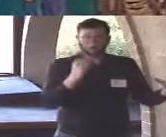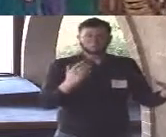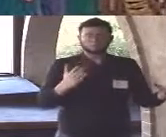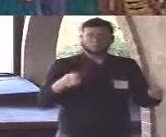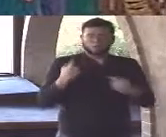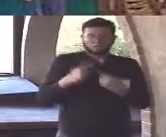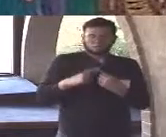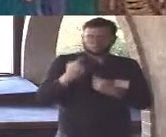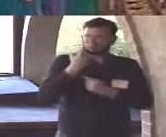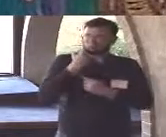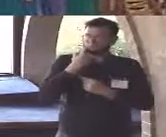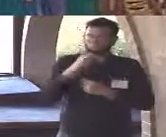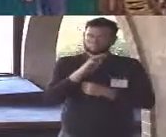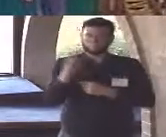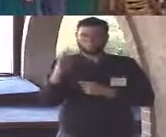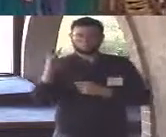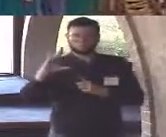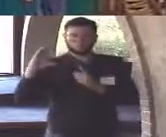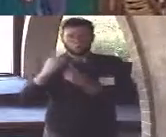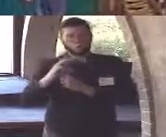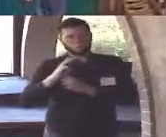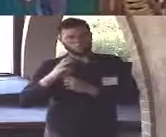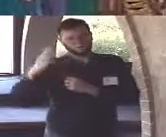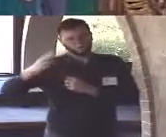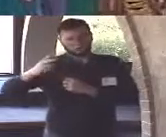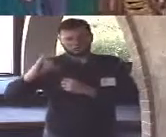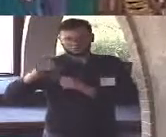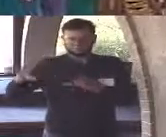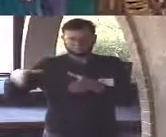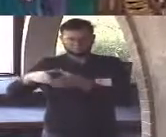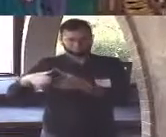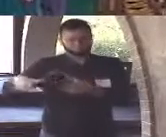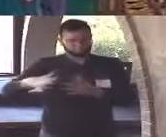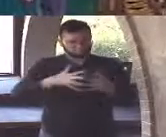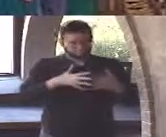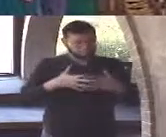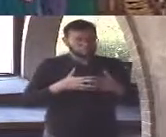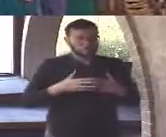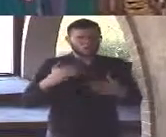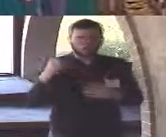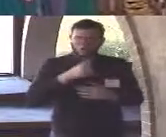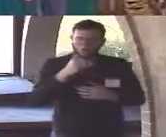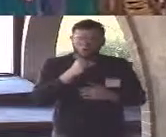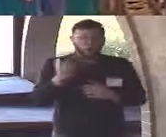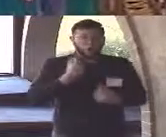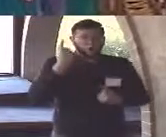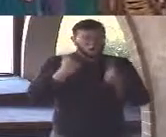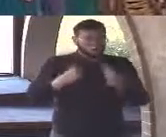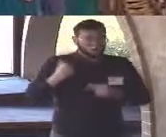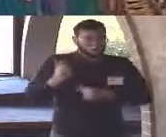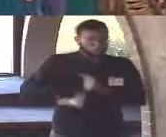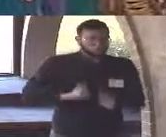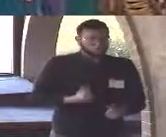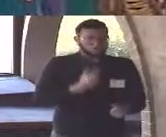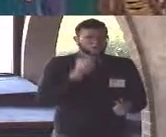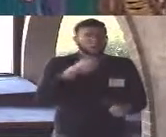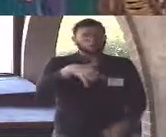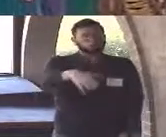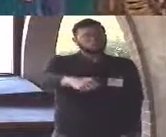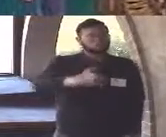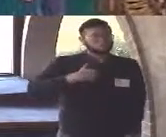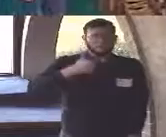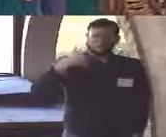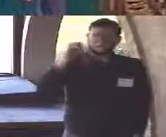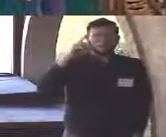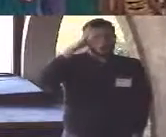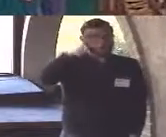western culture the default cultural understanding for generations had been oh yes there is a God and of